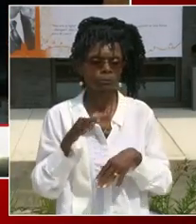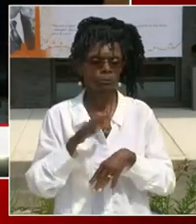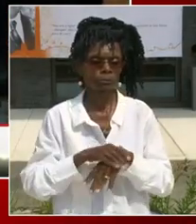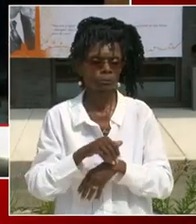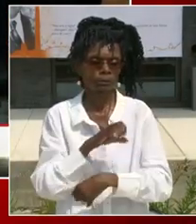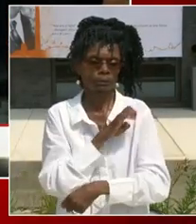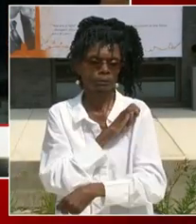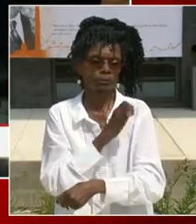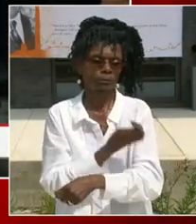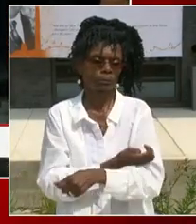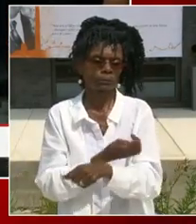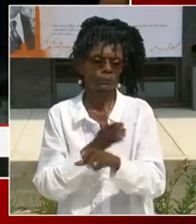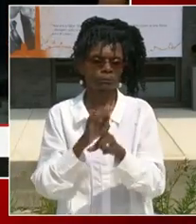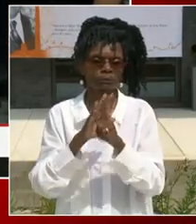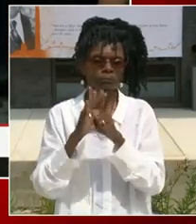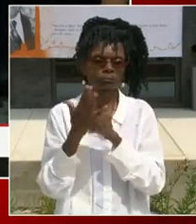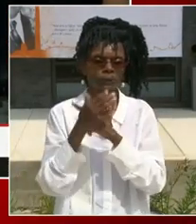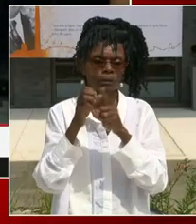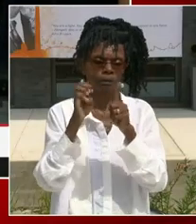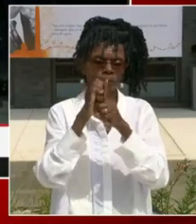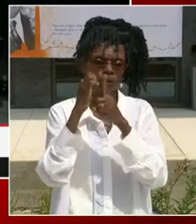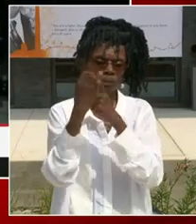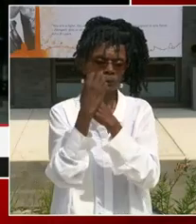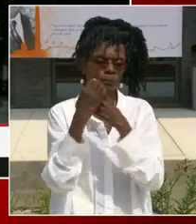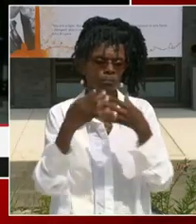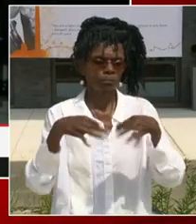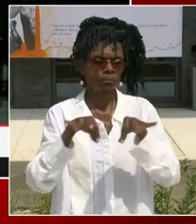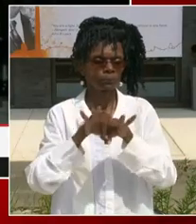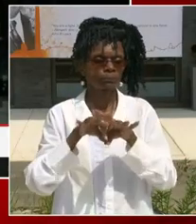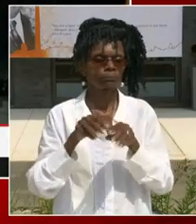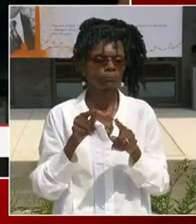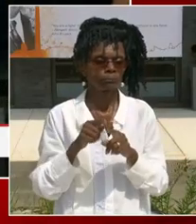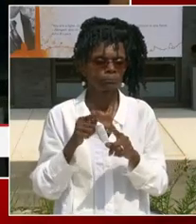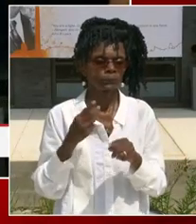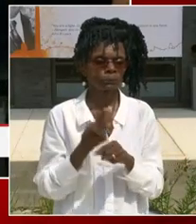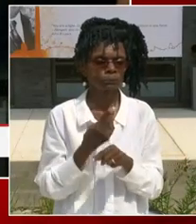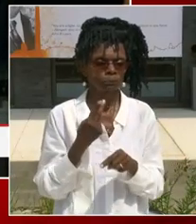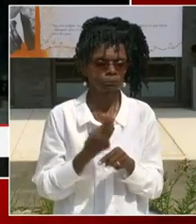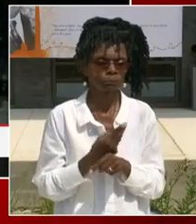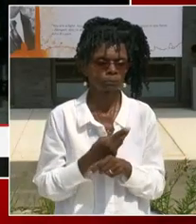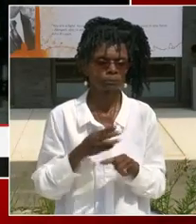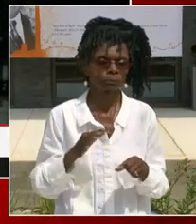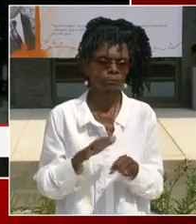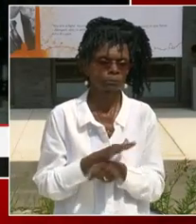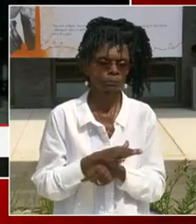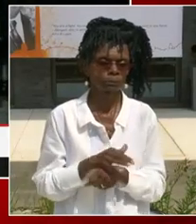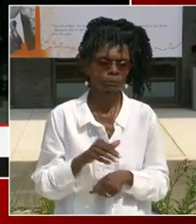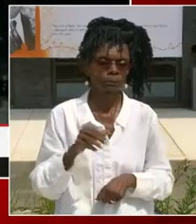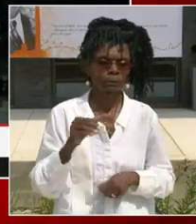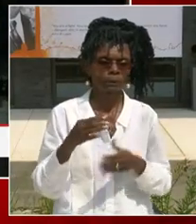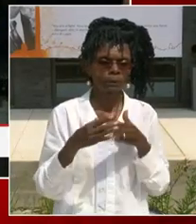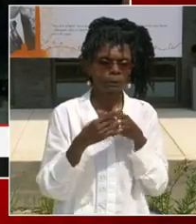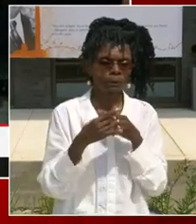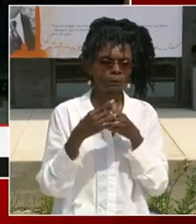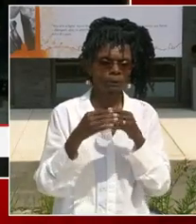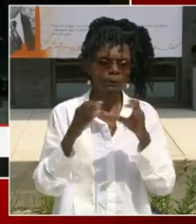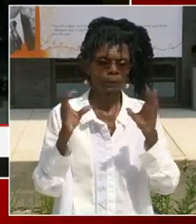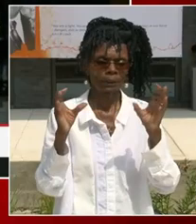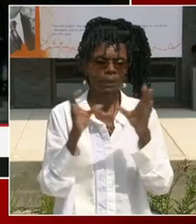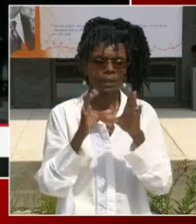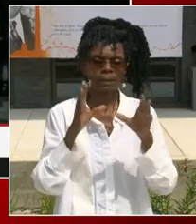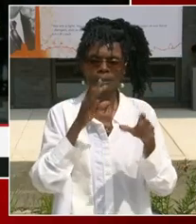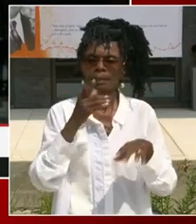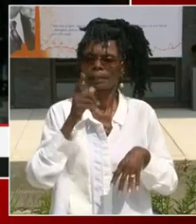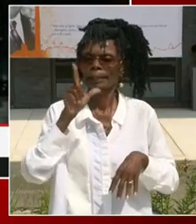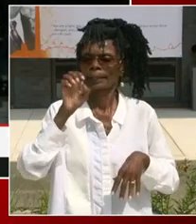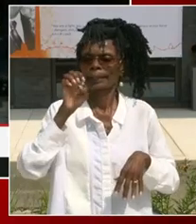LEE certified, LED certified. And it's no, one of the biggest ways that we show how much we care about our community